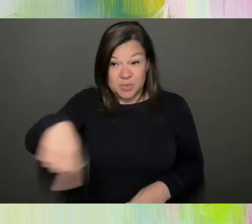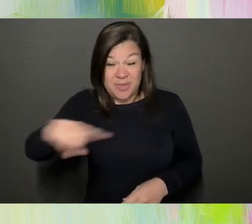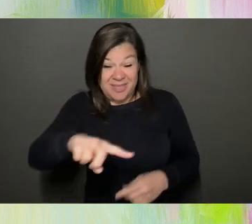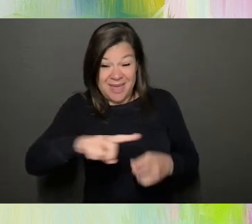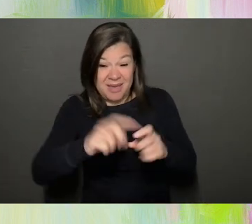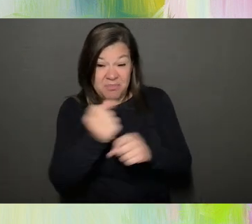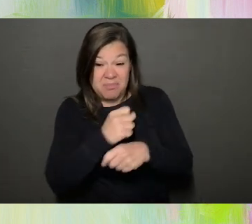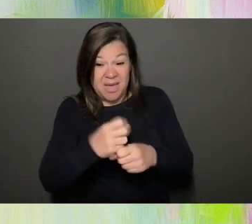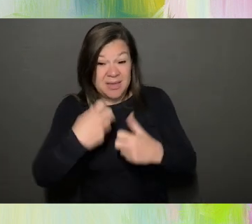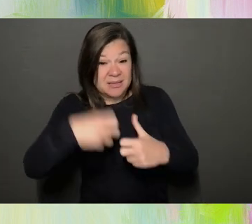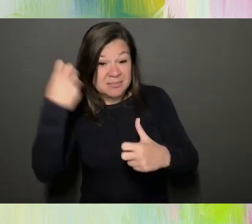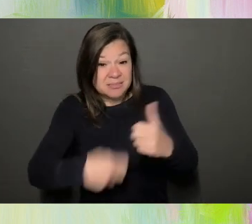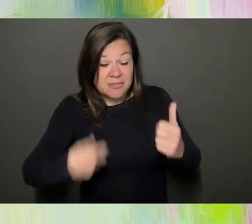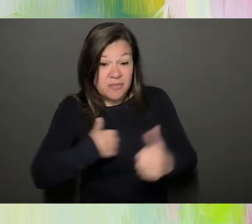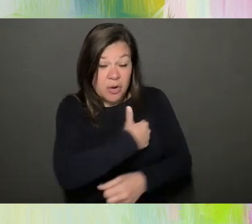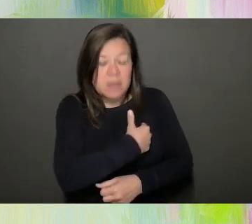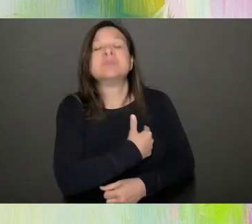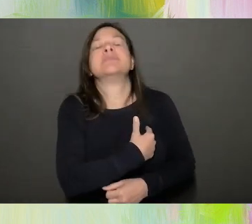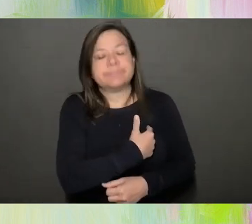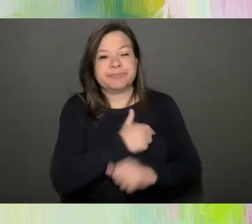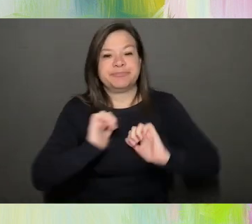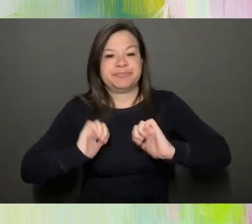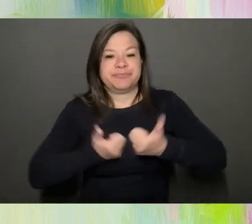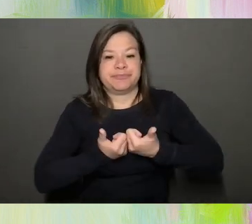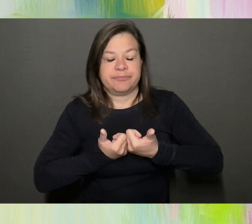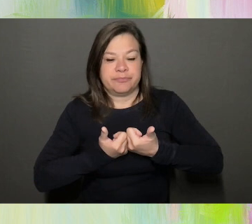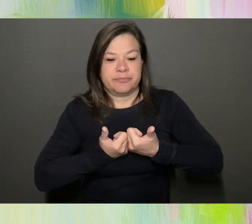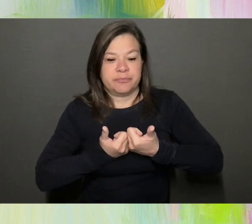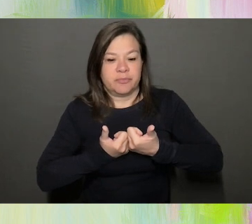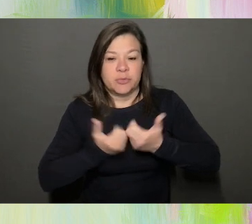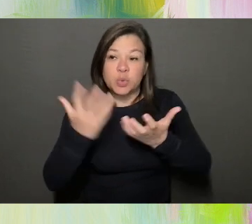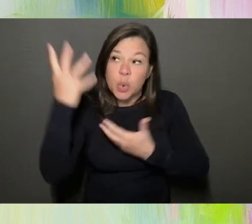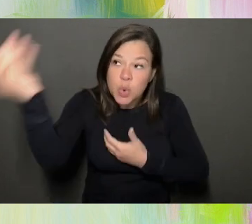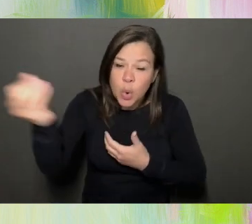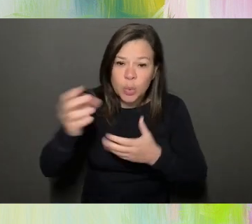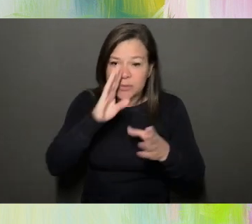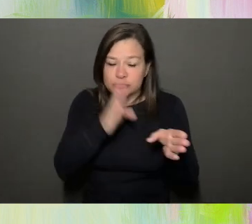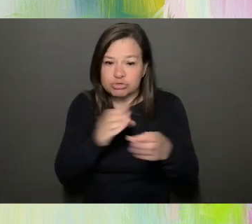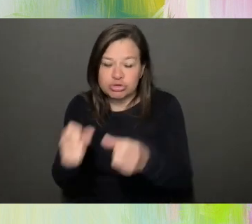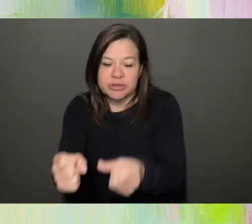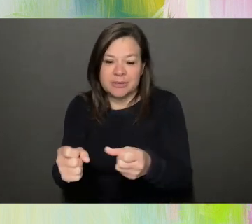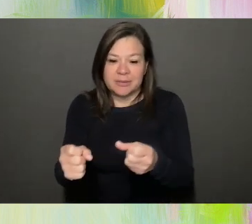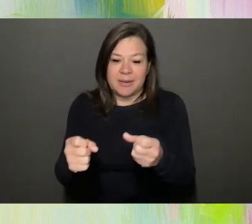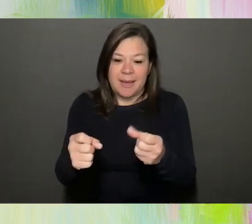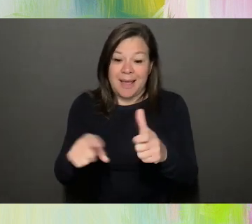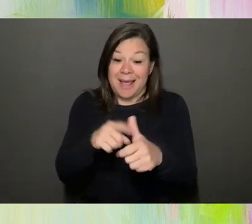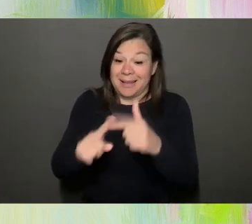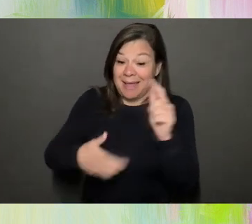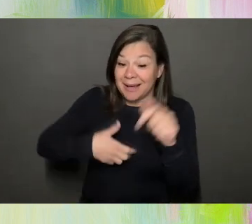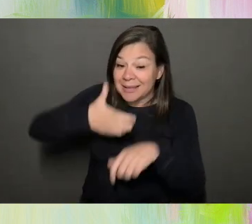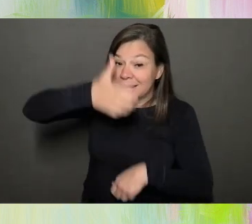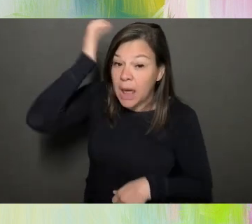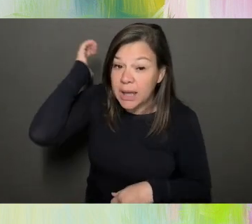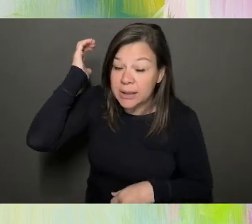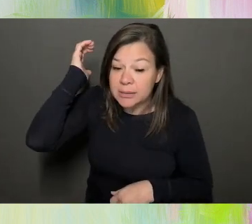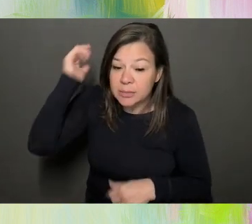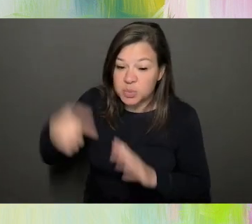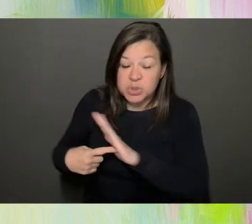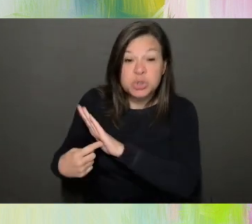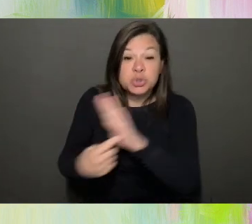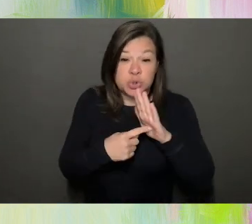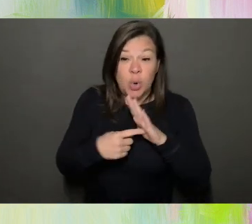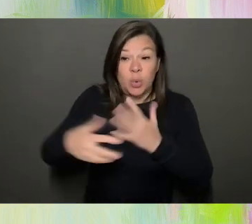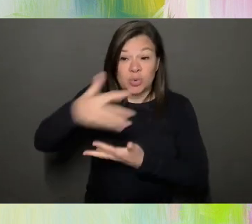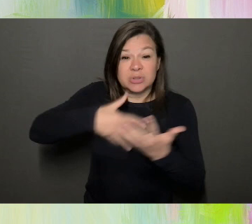difficult for us, they challenge us to go out in the streets. And like a lion, we show society that we can roar